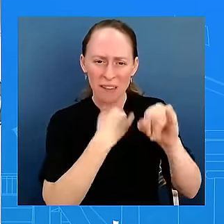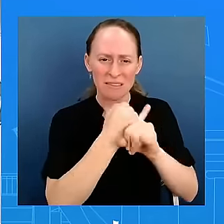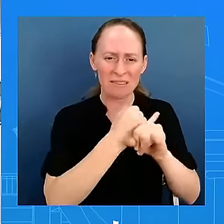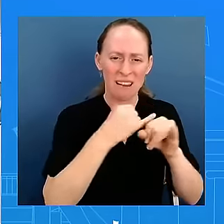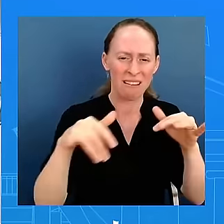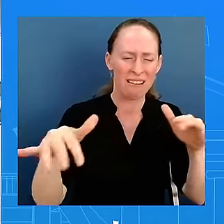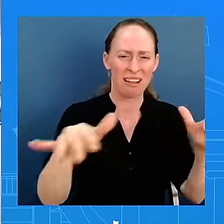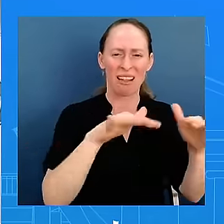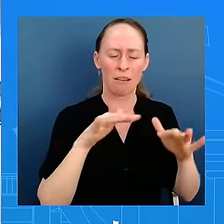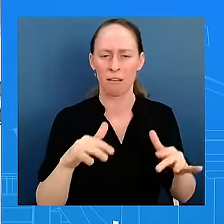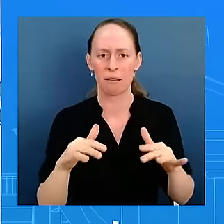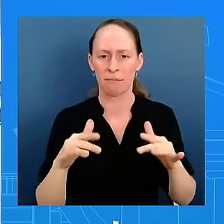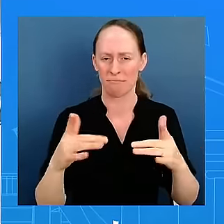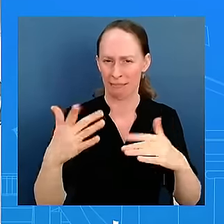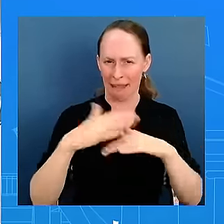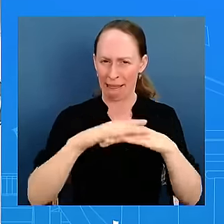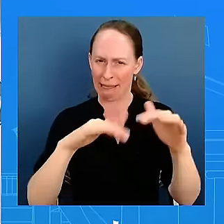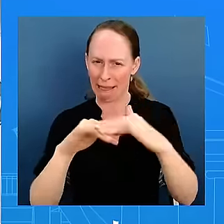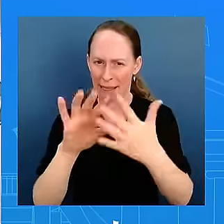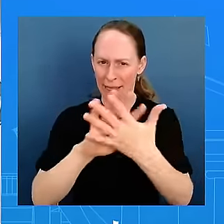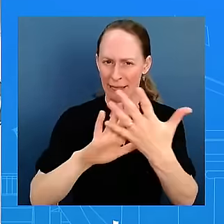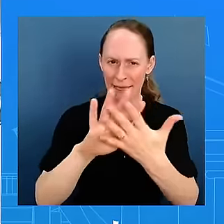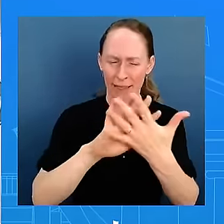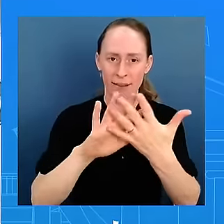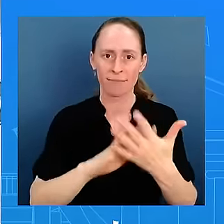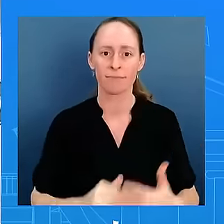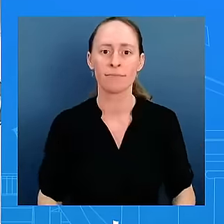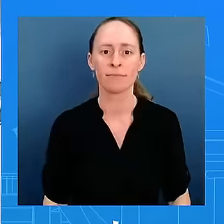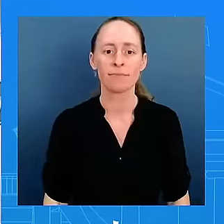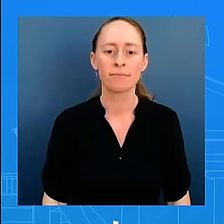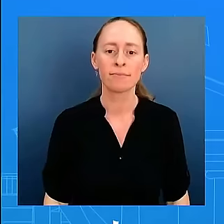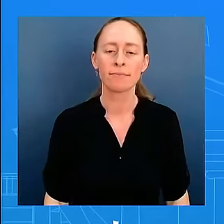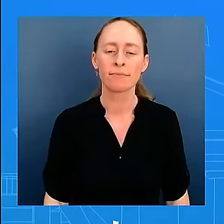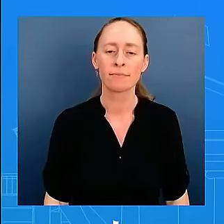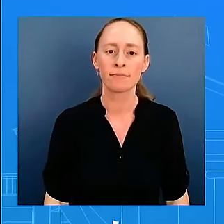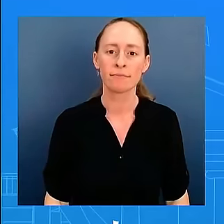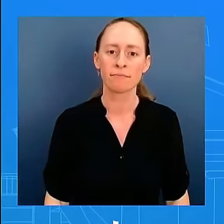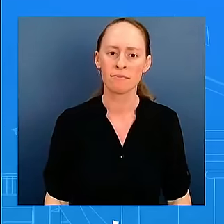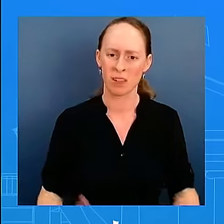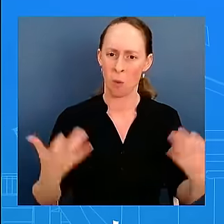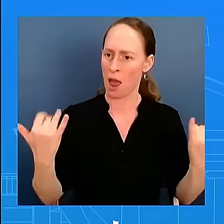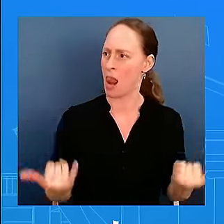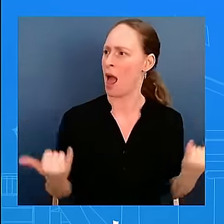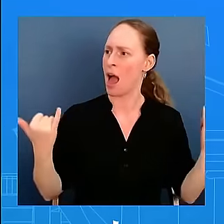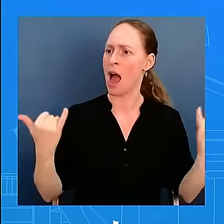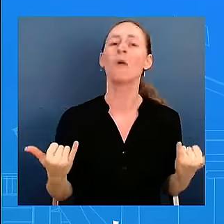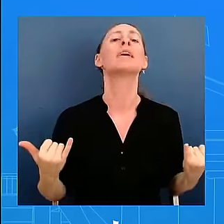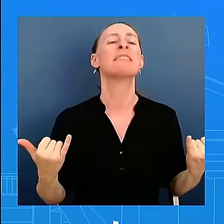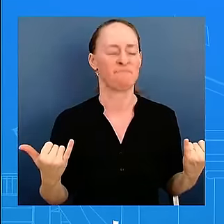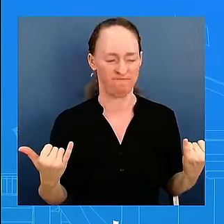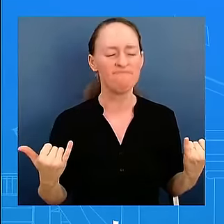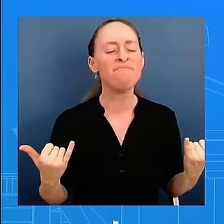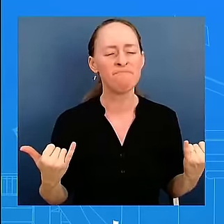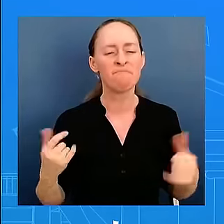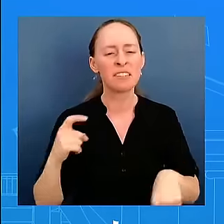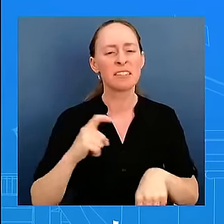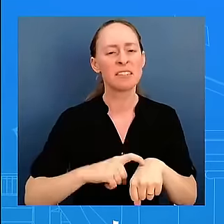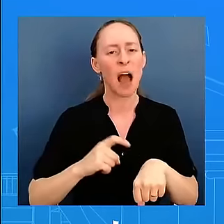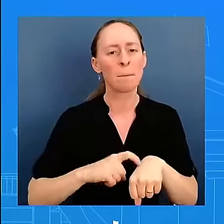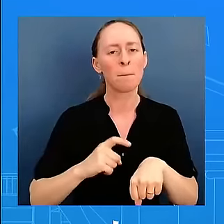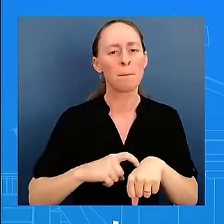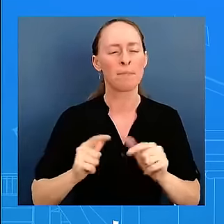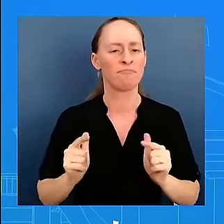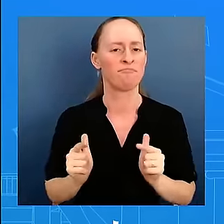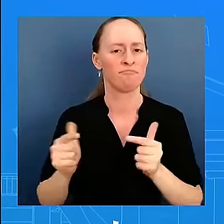at this conclusion that passing the torch now is the right time and it is a fair question to ask i don't have anything else to add to what the president